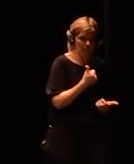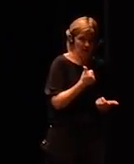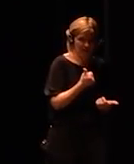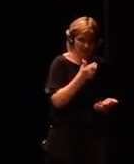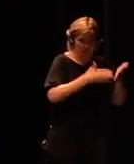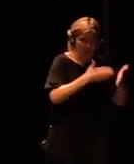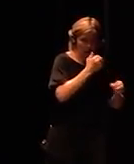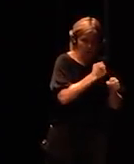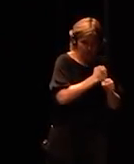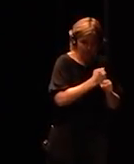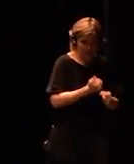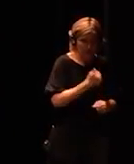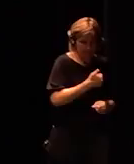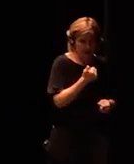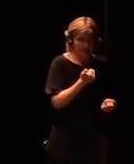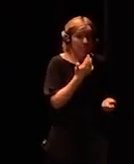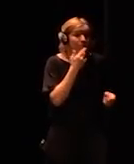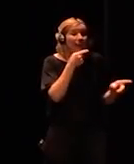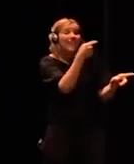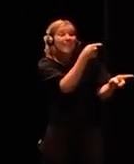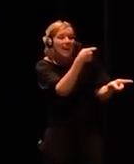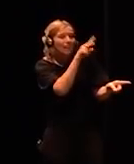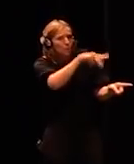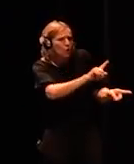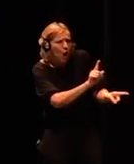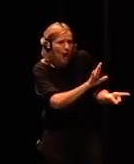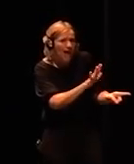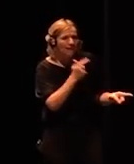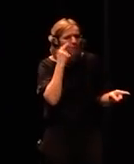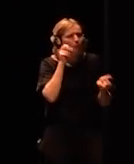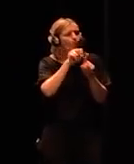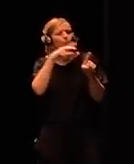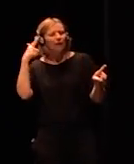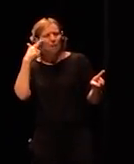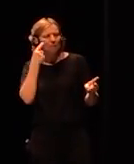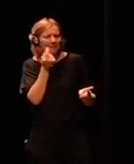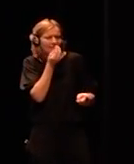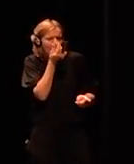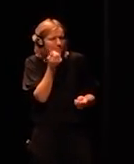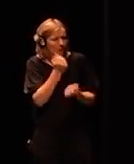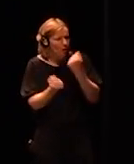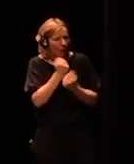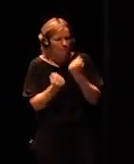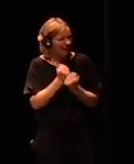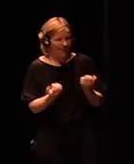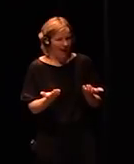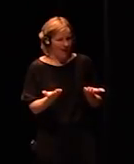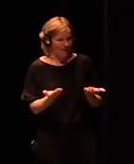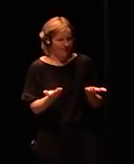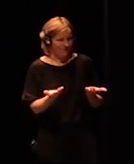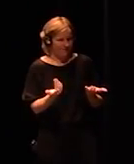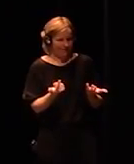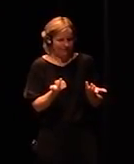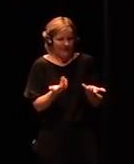that's not bad but it's commercial it has no intent to give back value that it's not